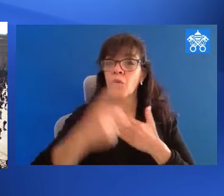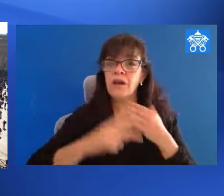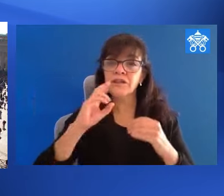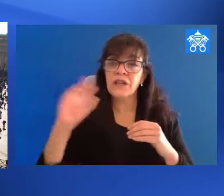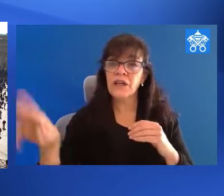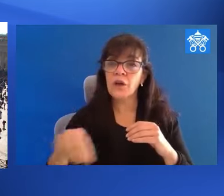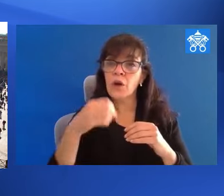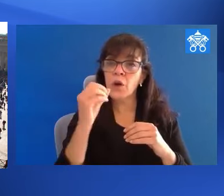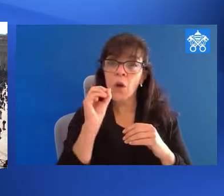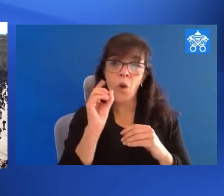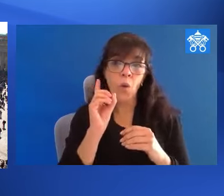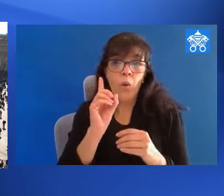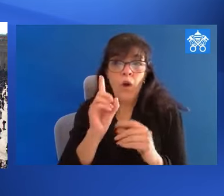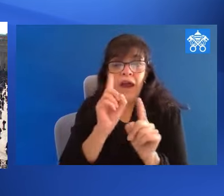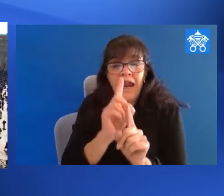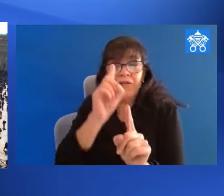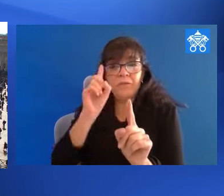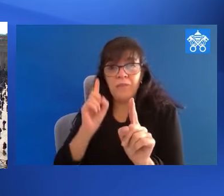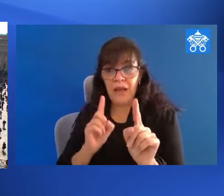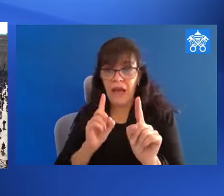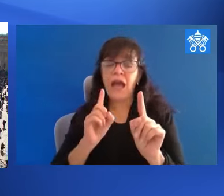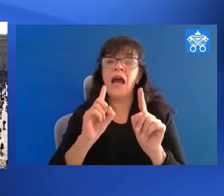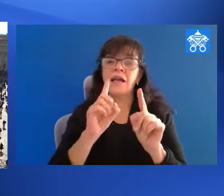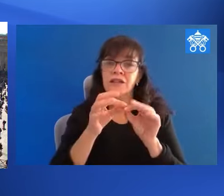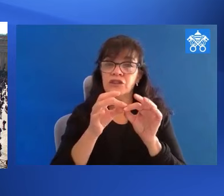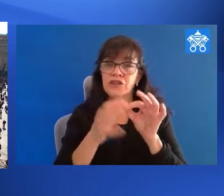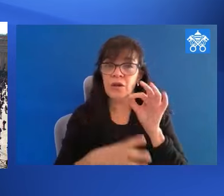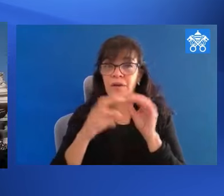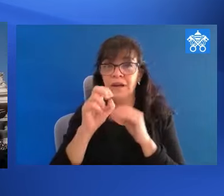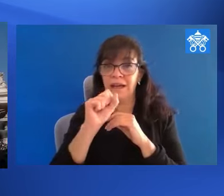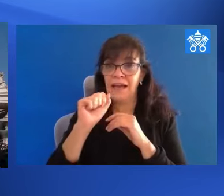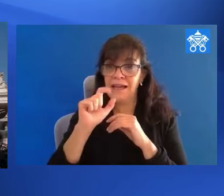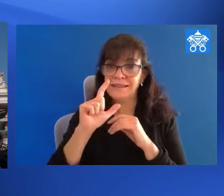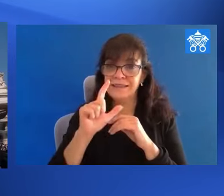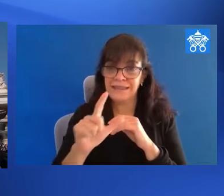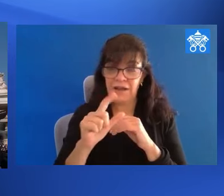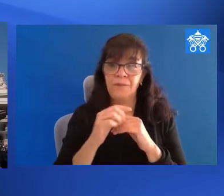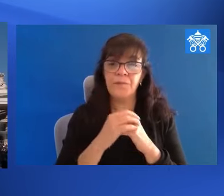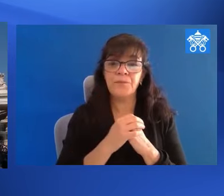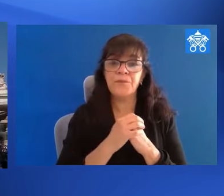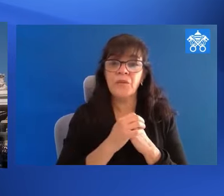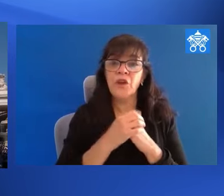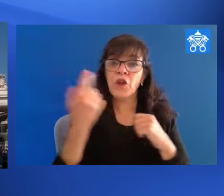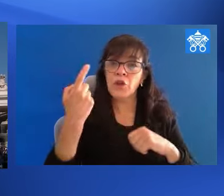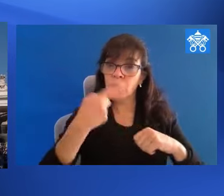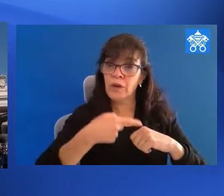the Vatican News web portal, or the Vatican News English YouTube channel, or on our Facebook live feed.